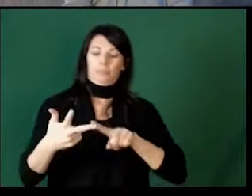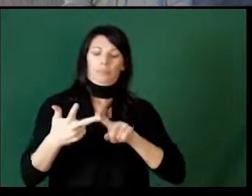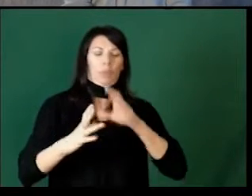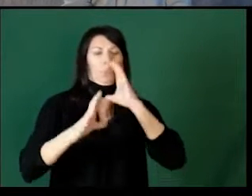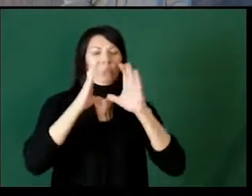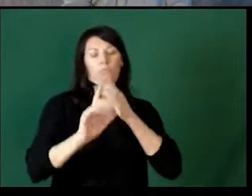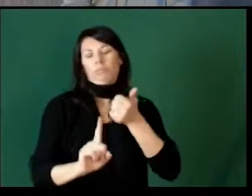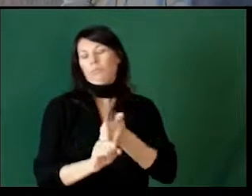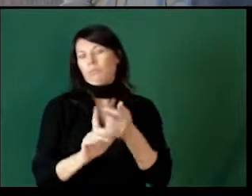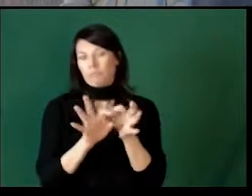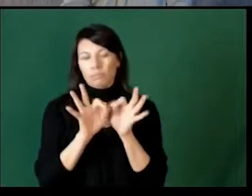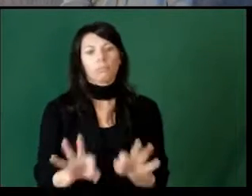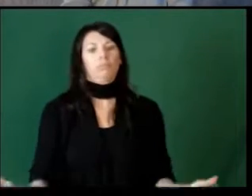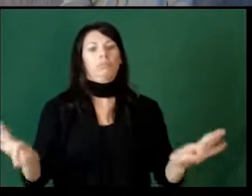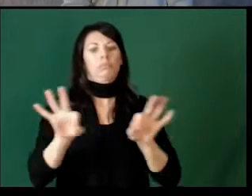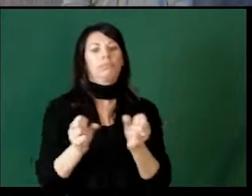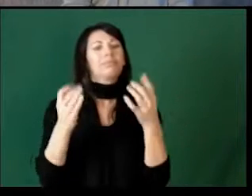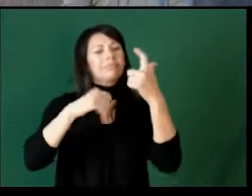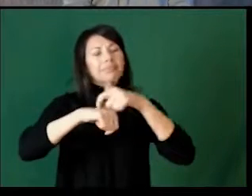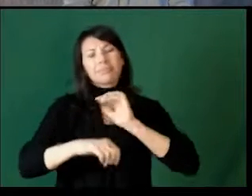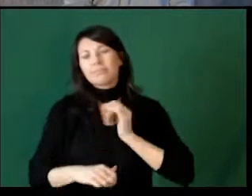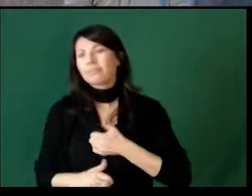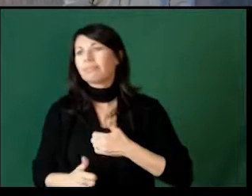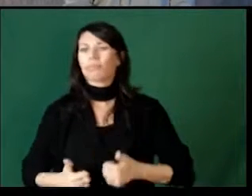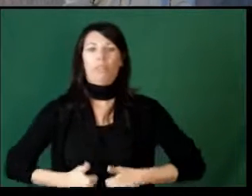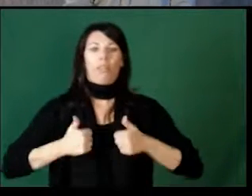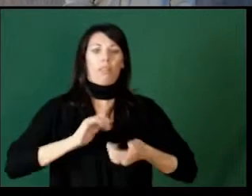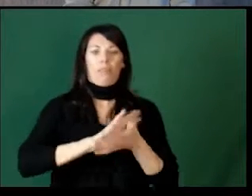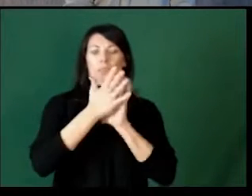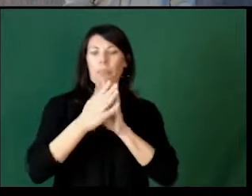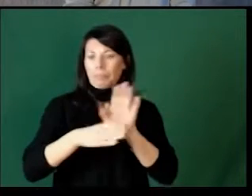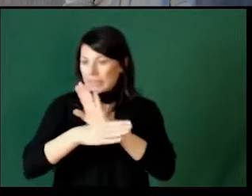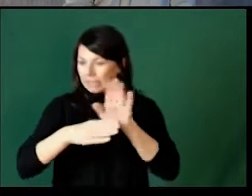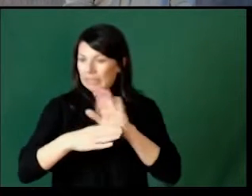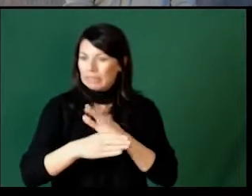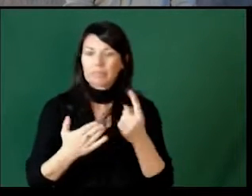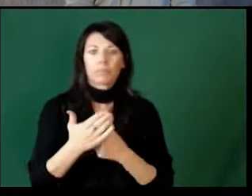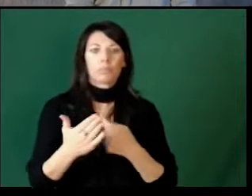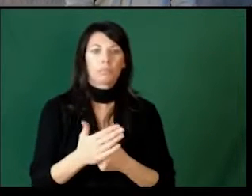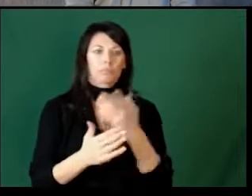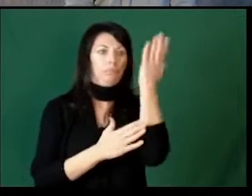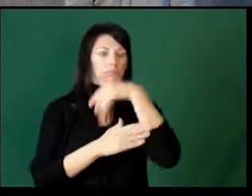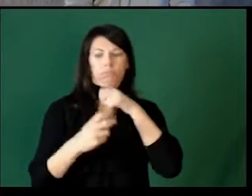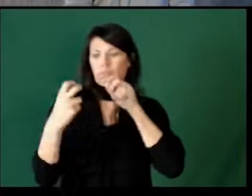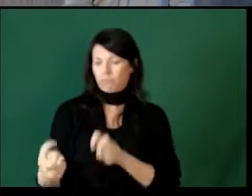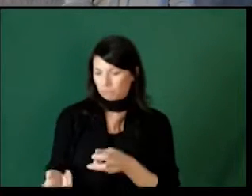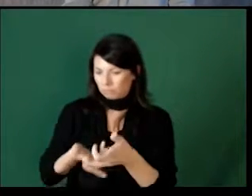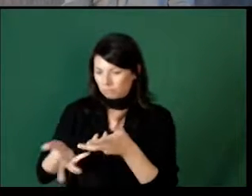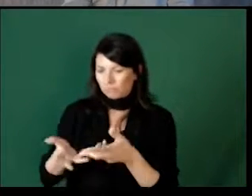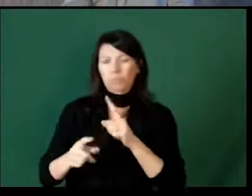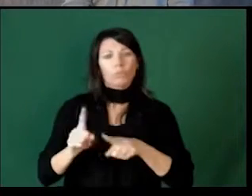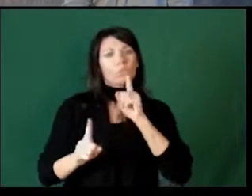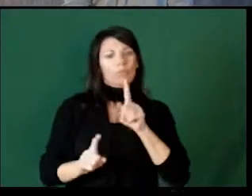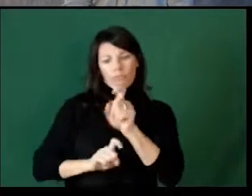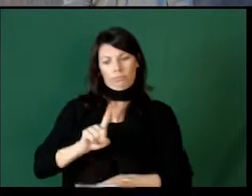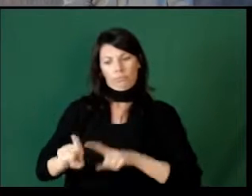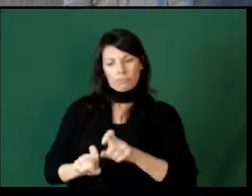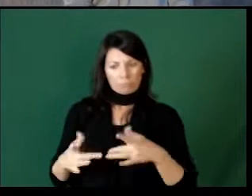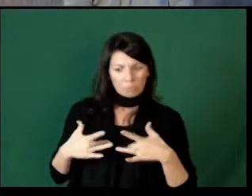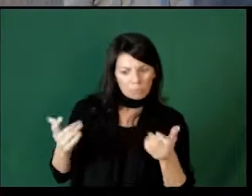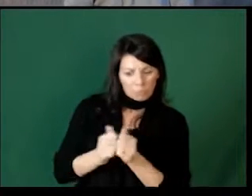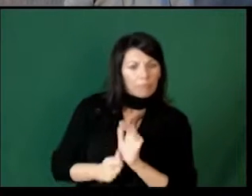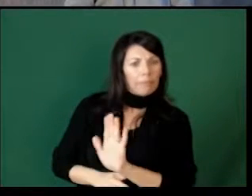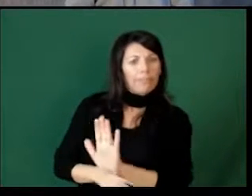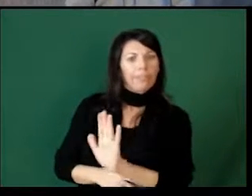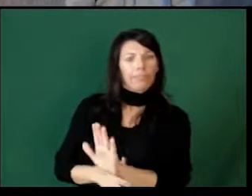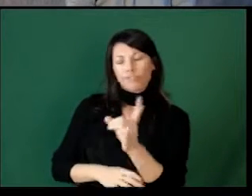Communication with children is key. Many times in our lives we get busy and just don't take the time to sit down and talk with them, finding out what's